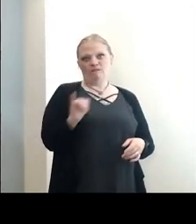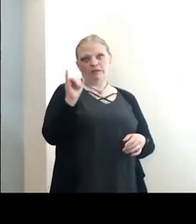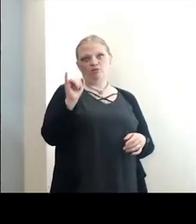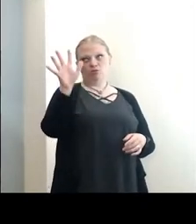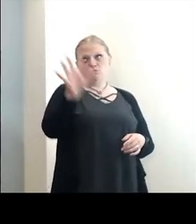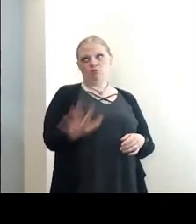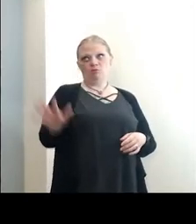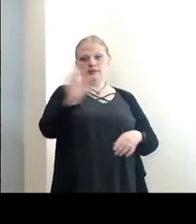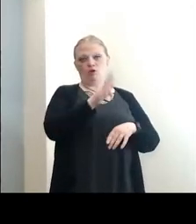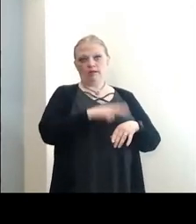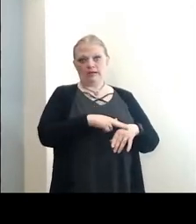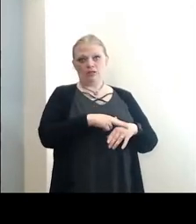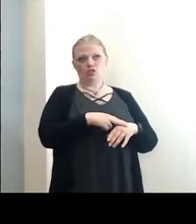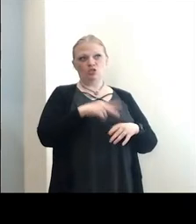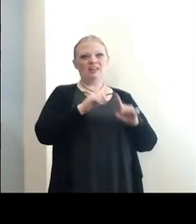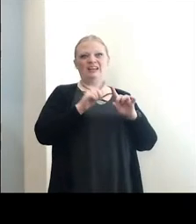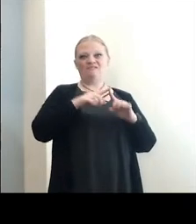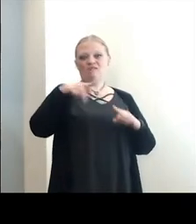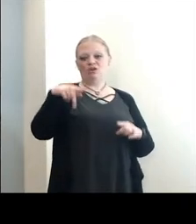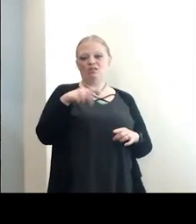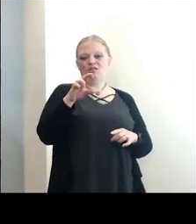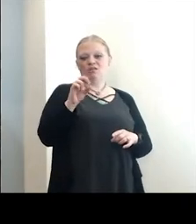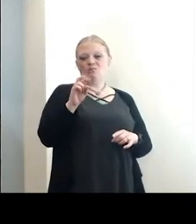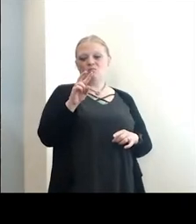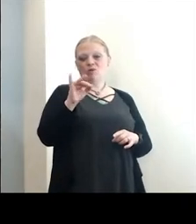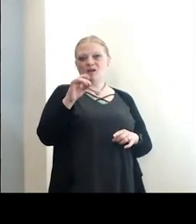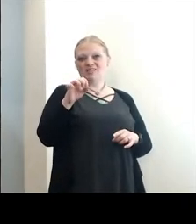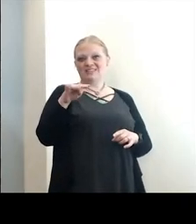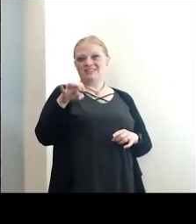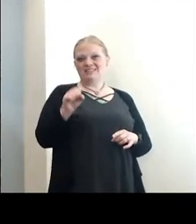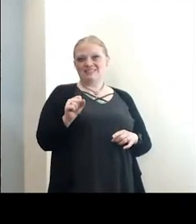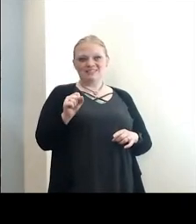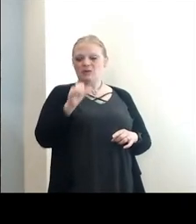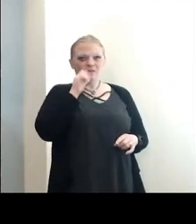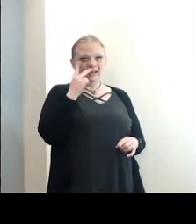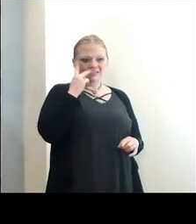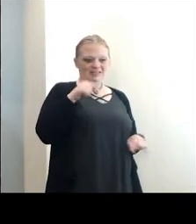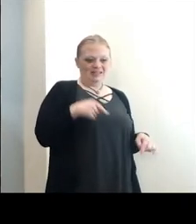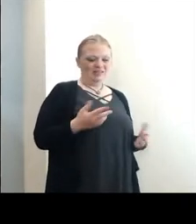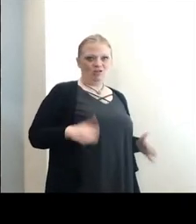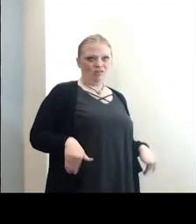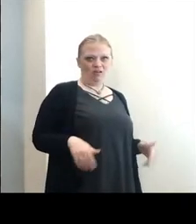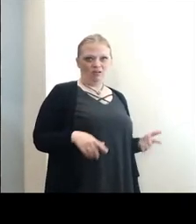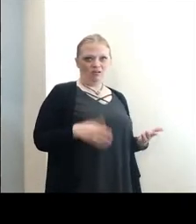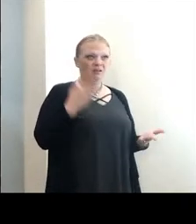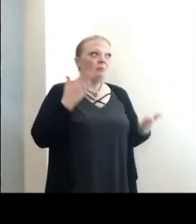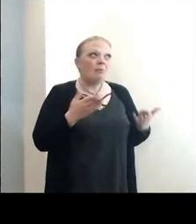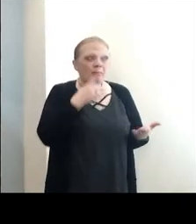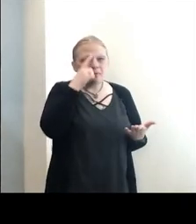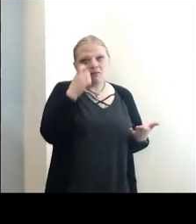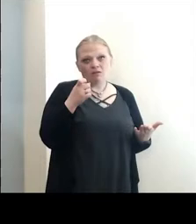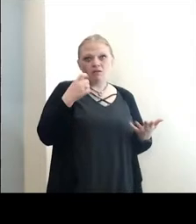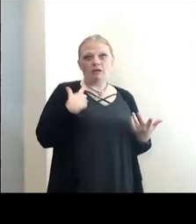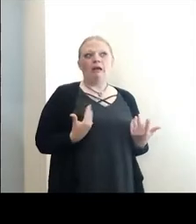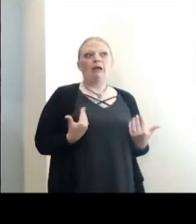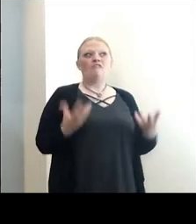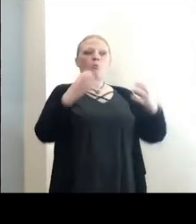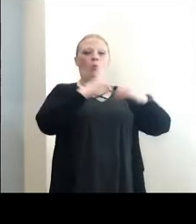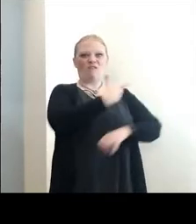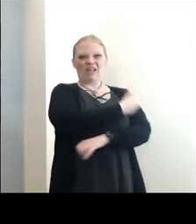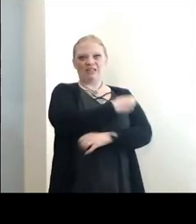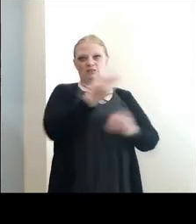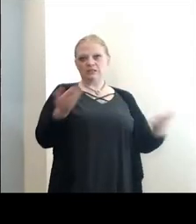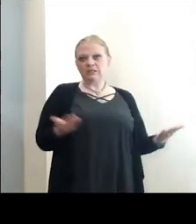their nation, across the provinces that we really haven't seen here. Maybe we haven't seen it because we are a much higher vaccinated population.